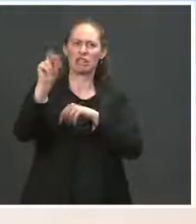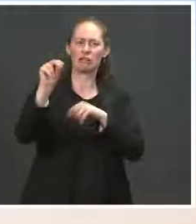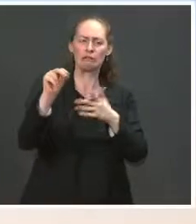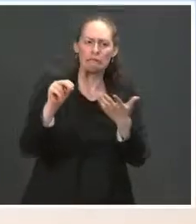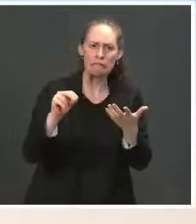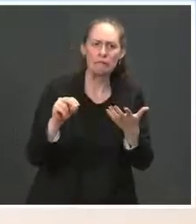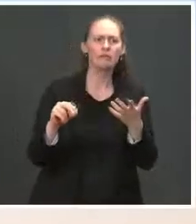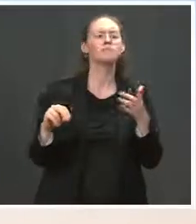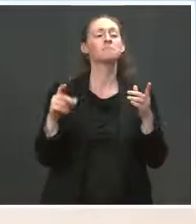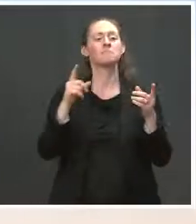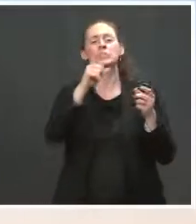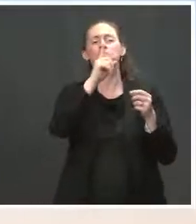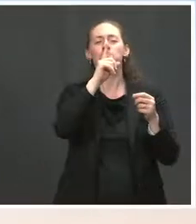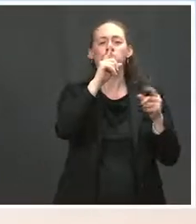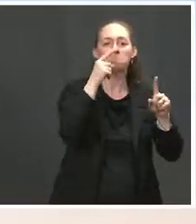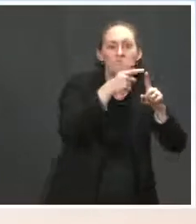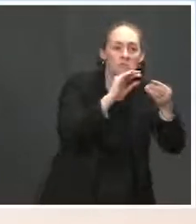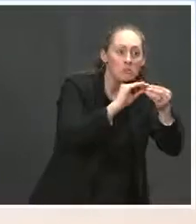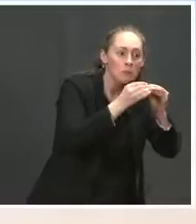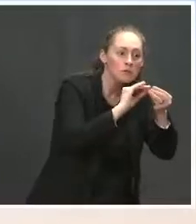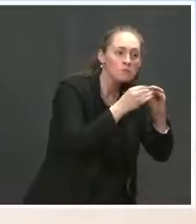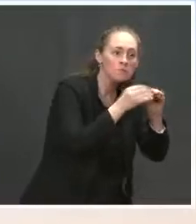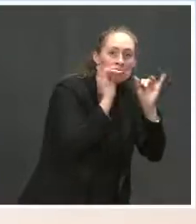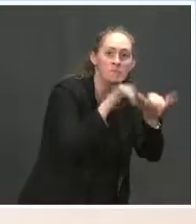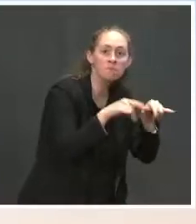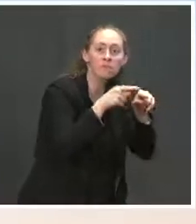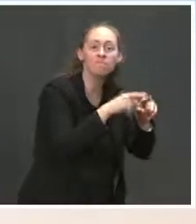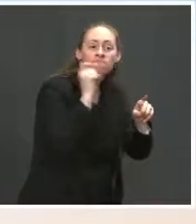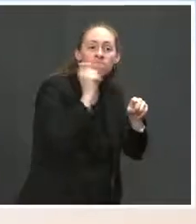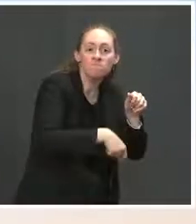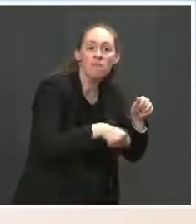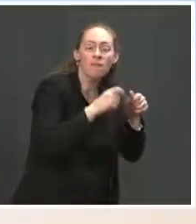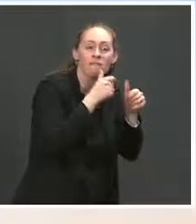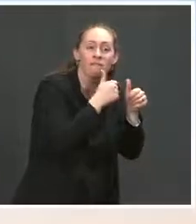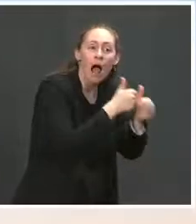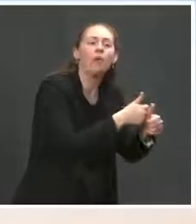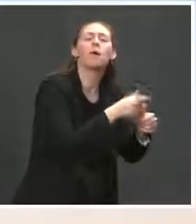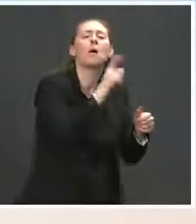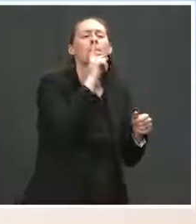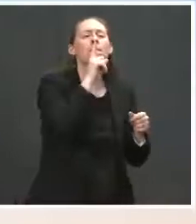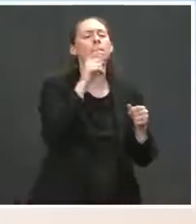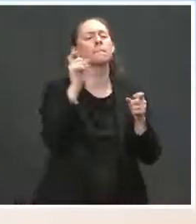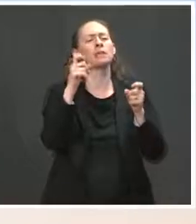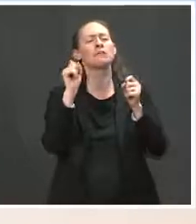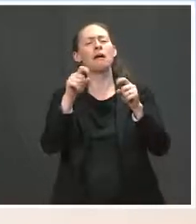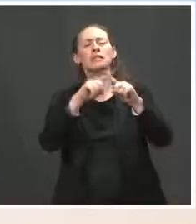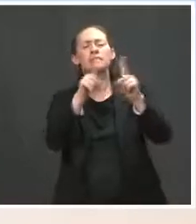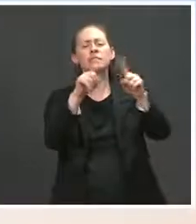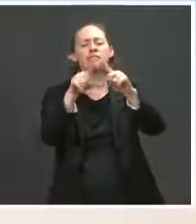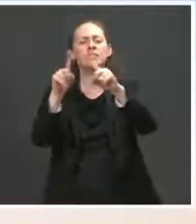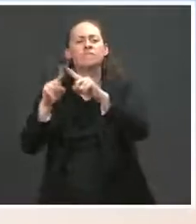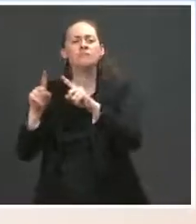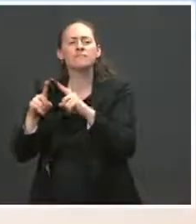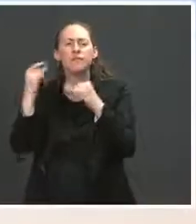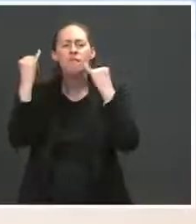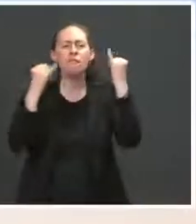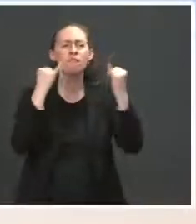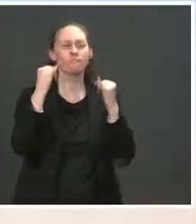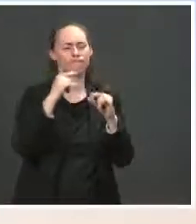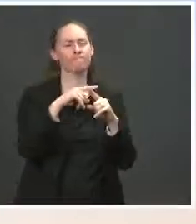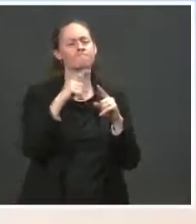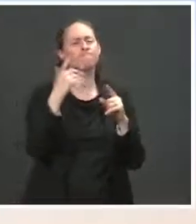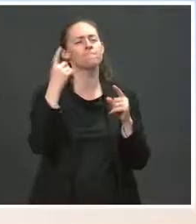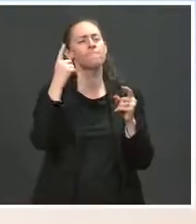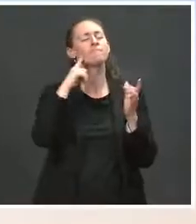or a goal that he set because he feels that there are a number of ways to get there. And that, I saw that reporting as well. That's an example of a way